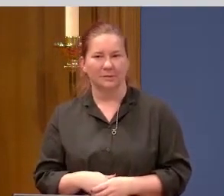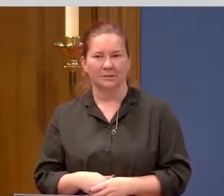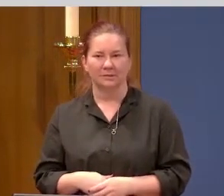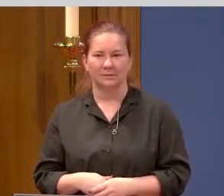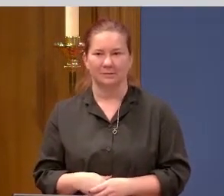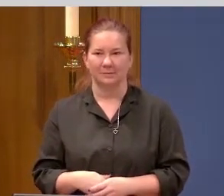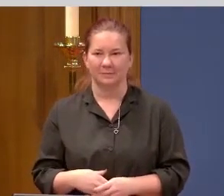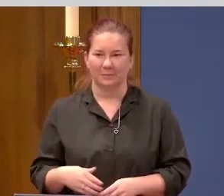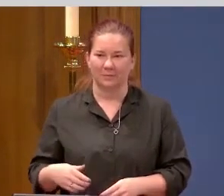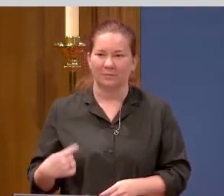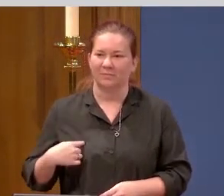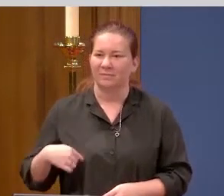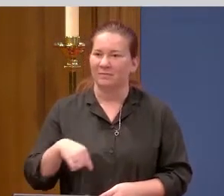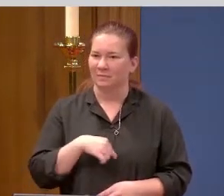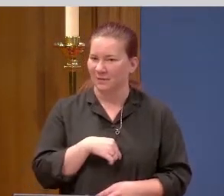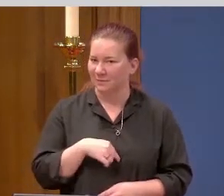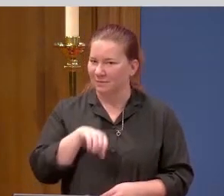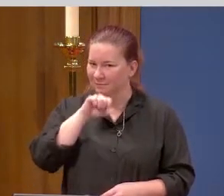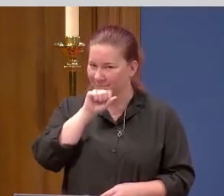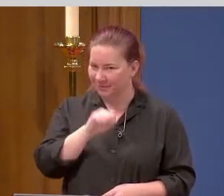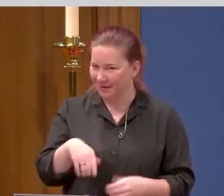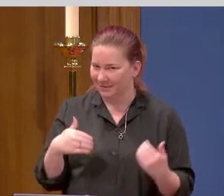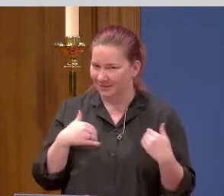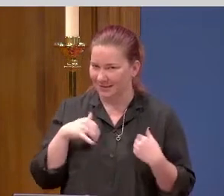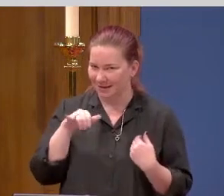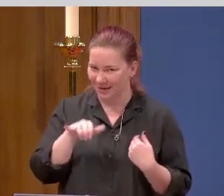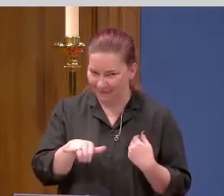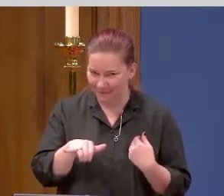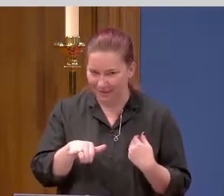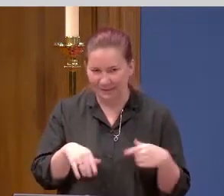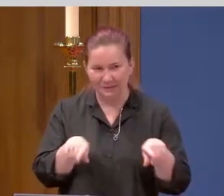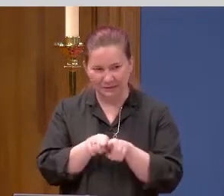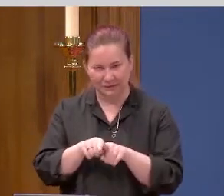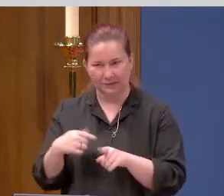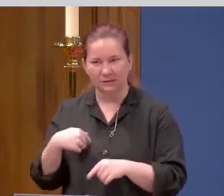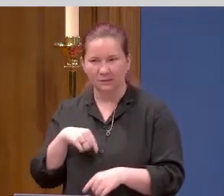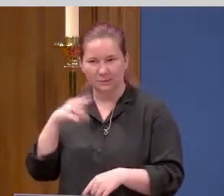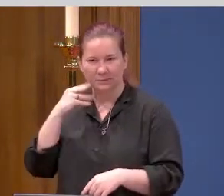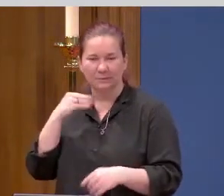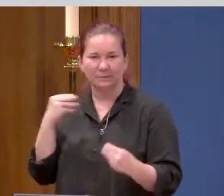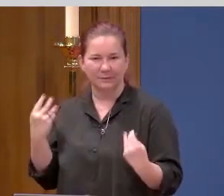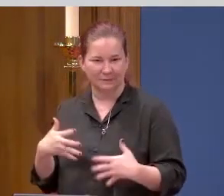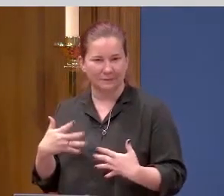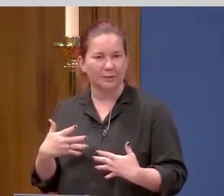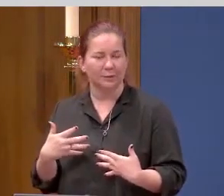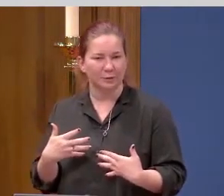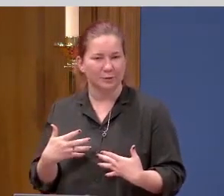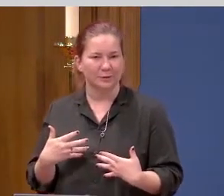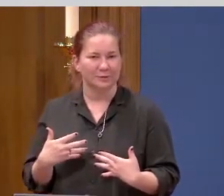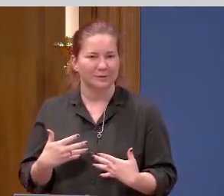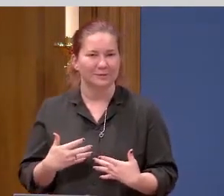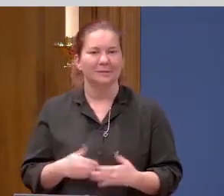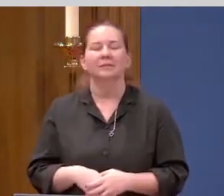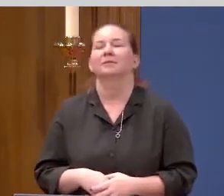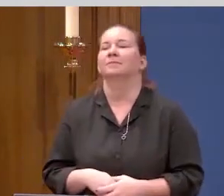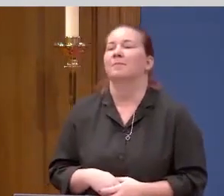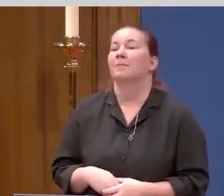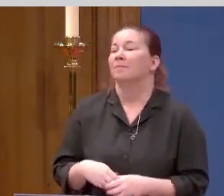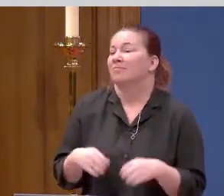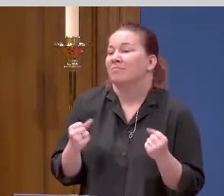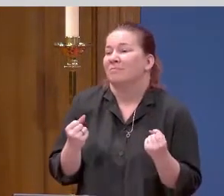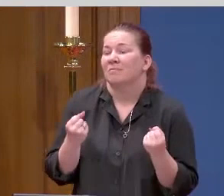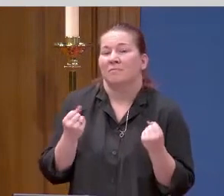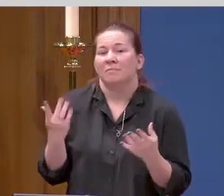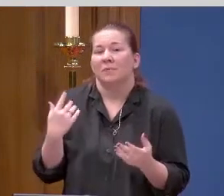love to have that when we're in fear? And in a lot of ways, we can